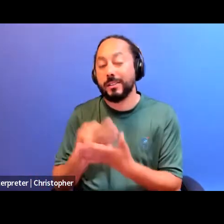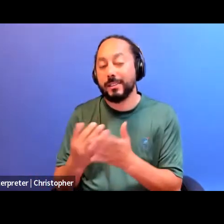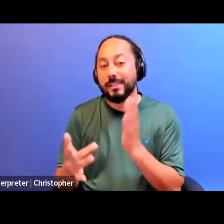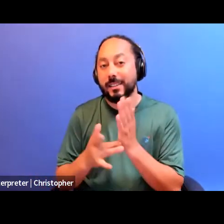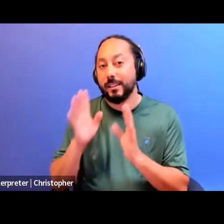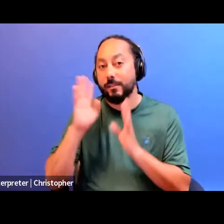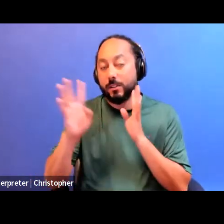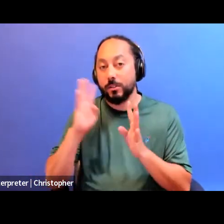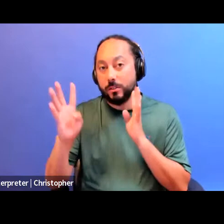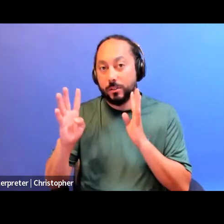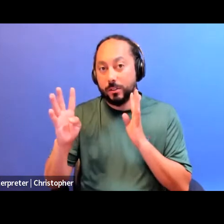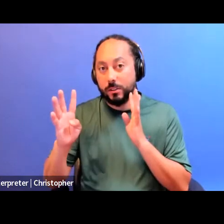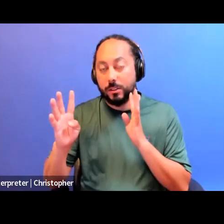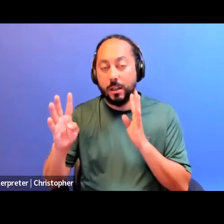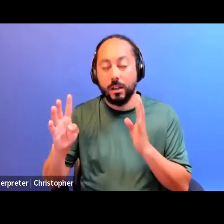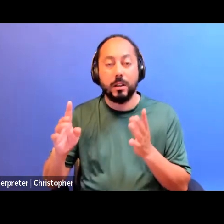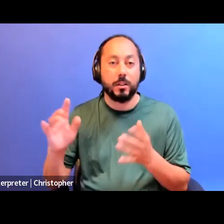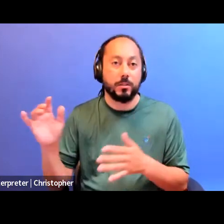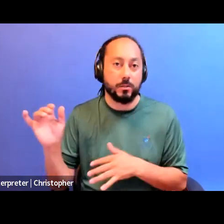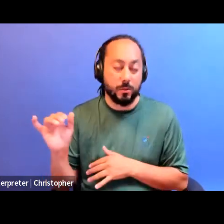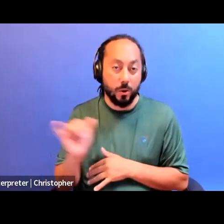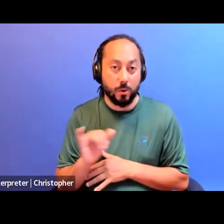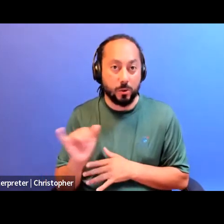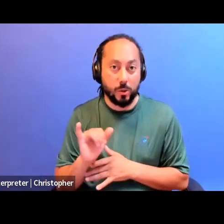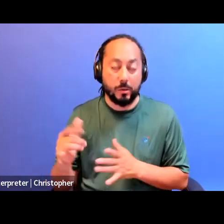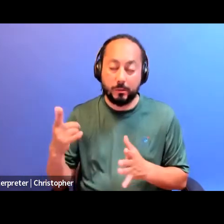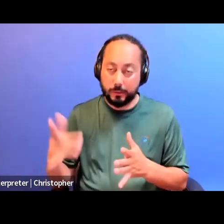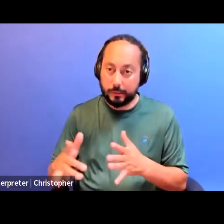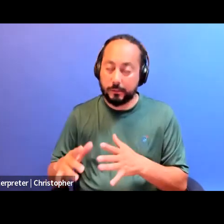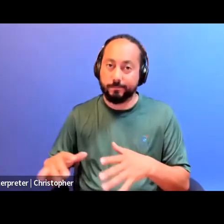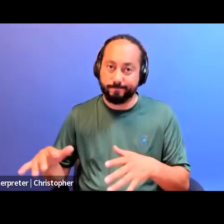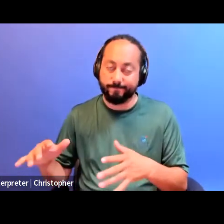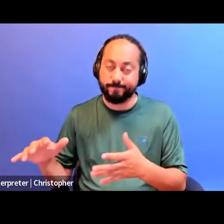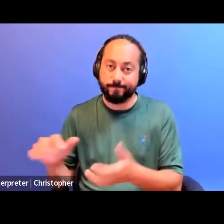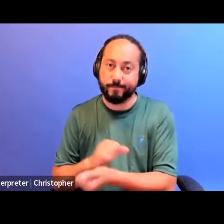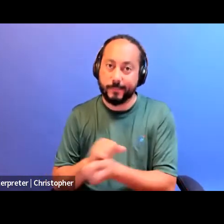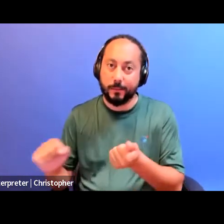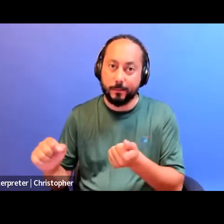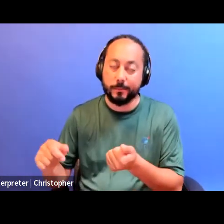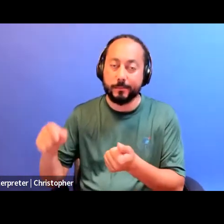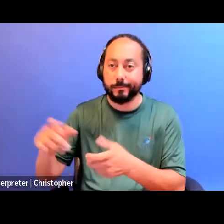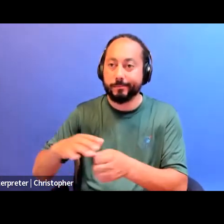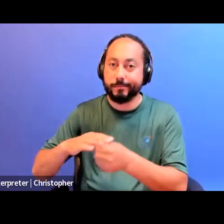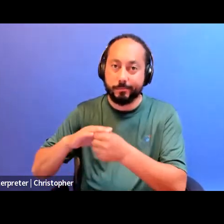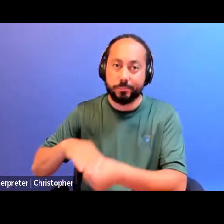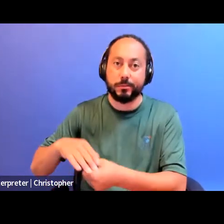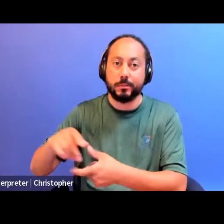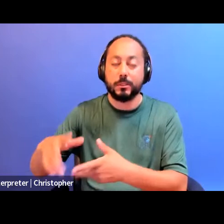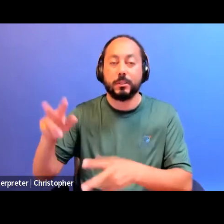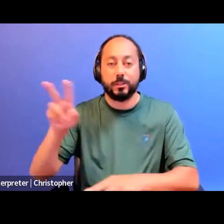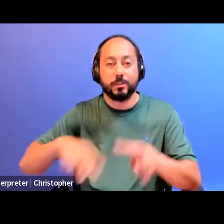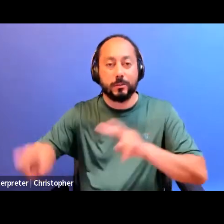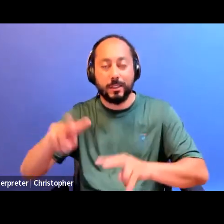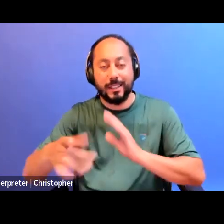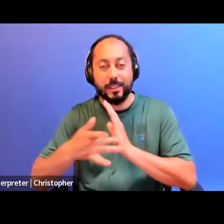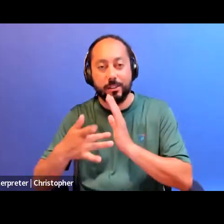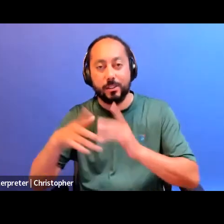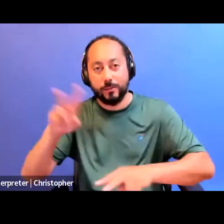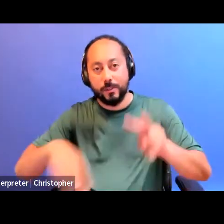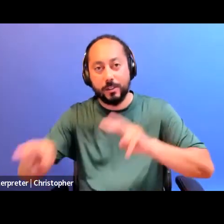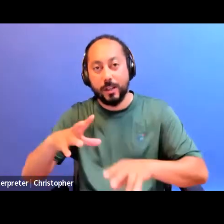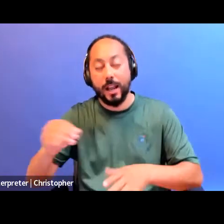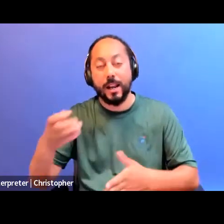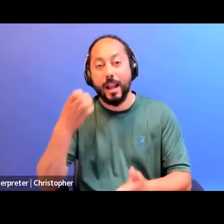compromises the complex algorithmic technologies of surveillance and evidence-based